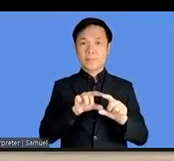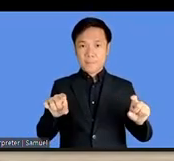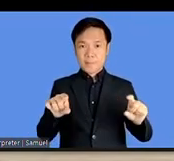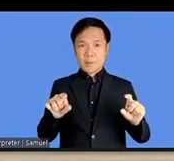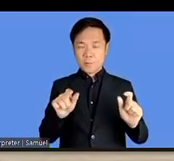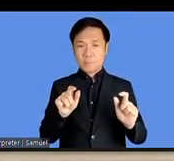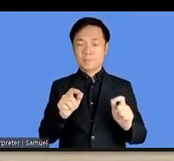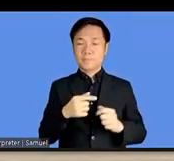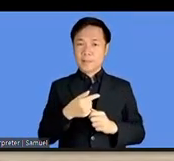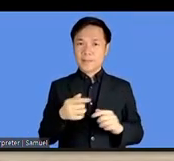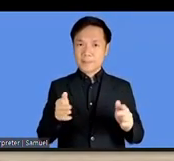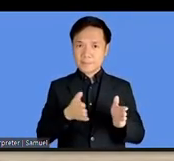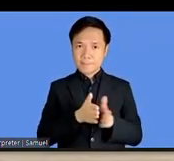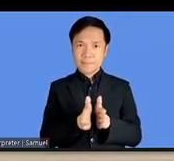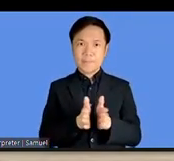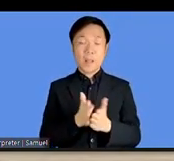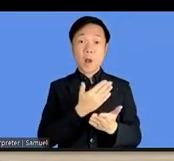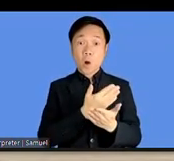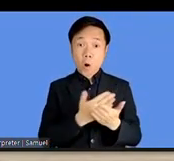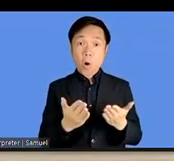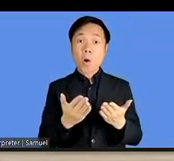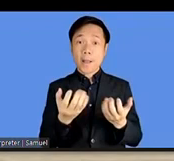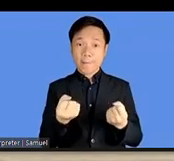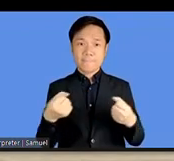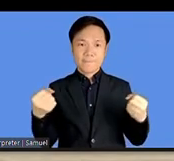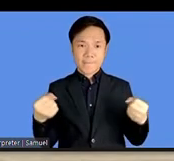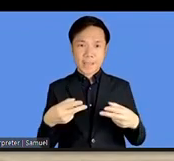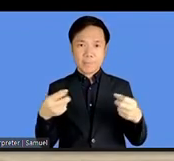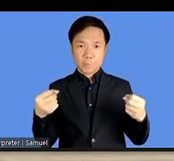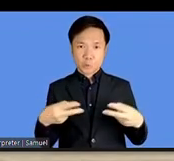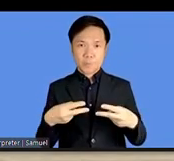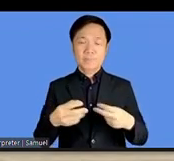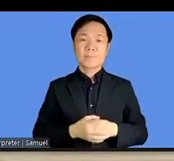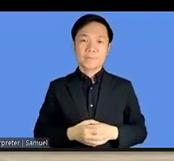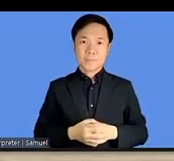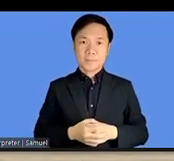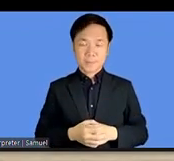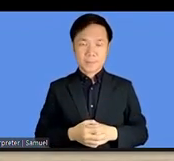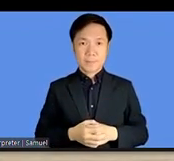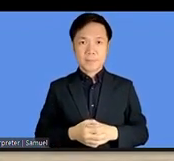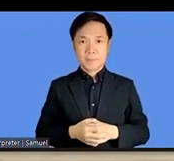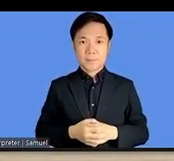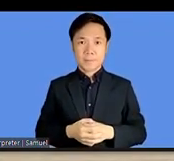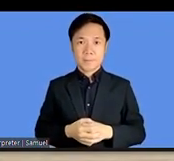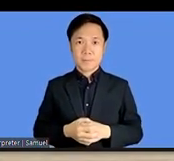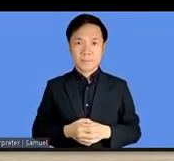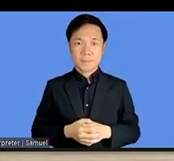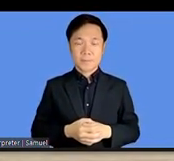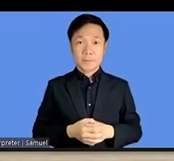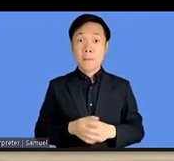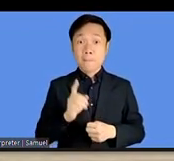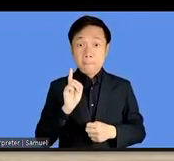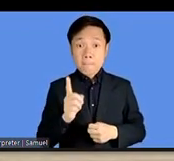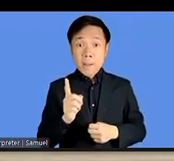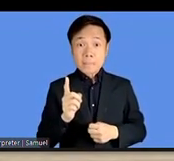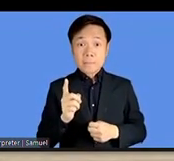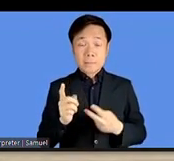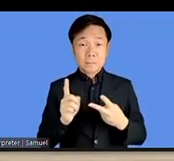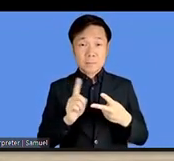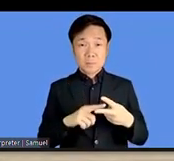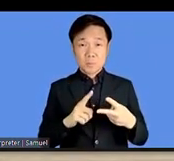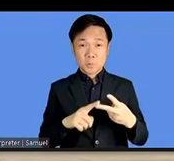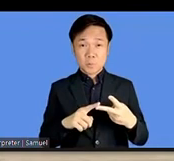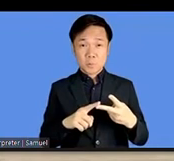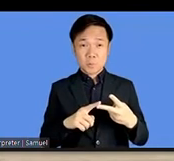all the sessions are captioned um and in fact but it's not easy to find there are